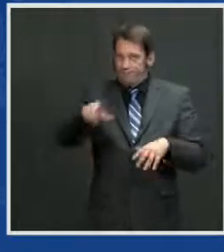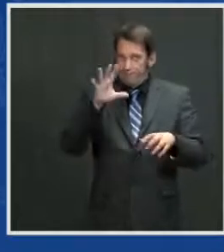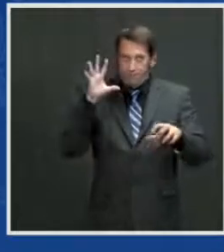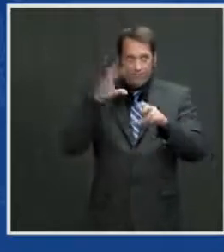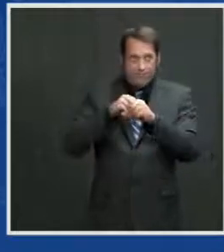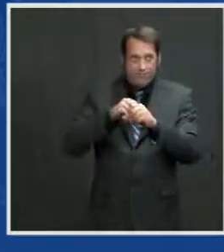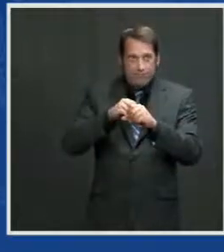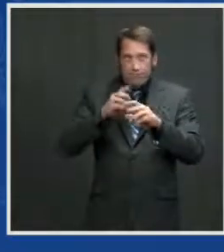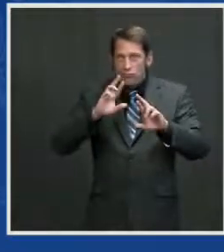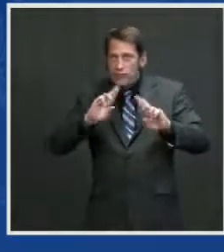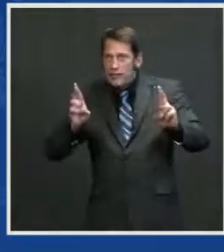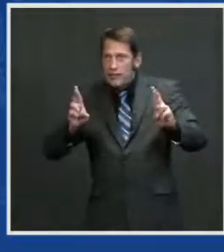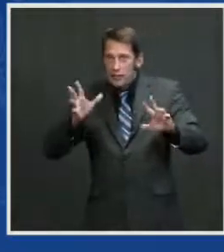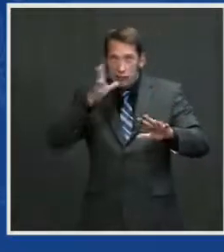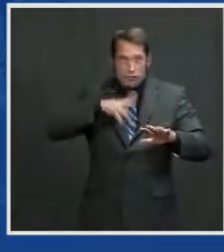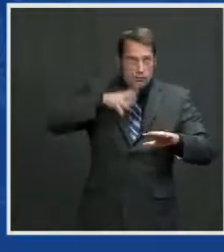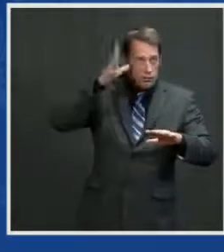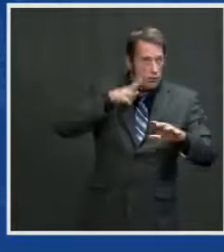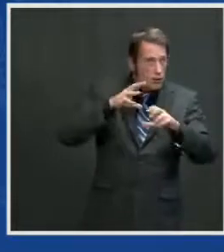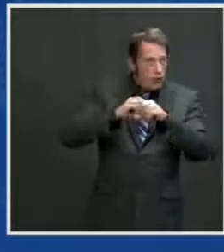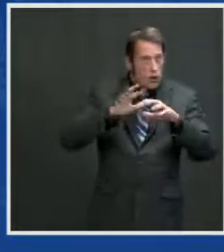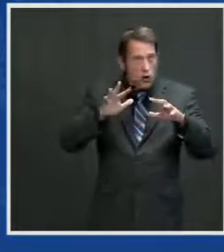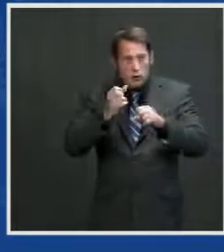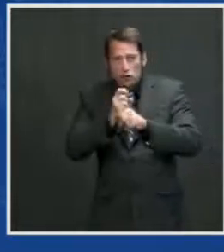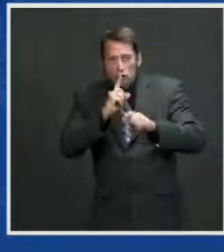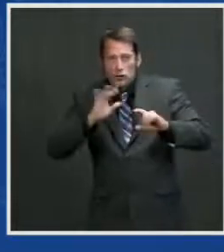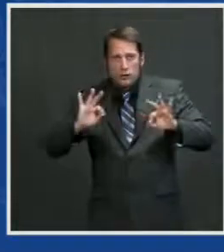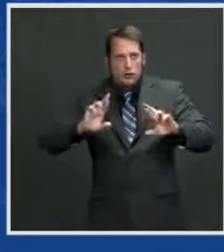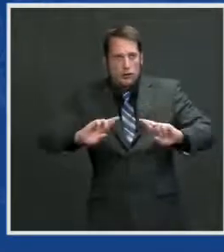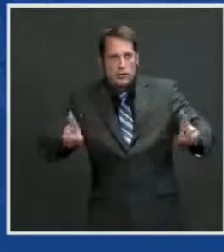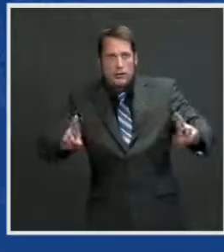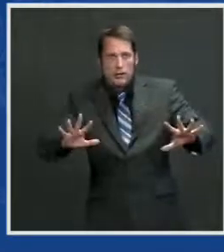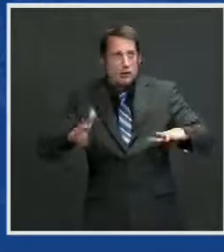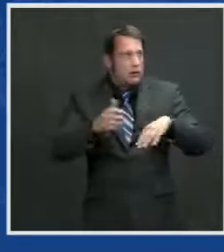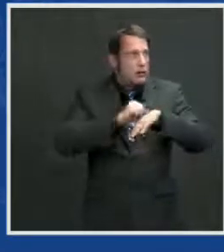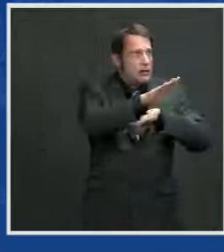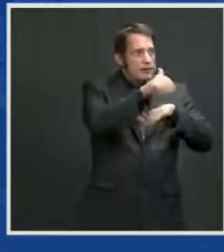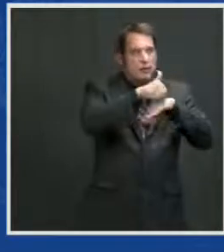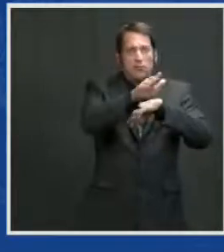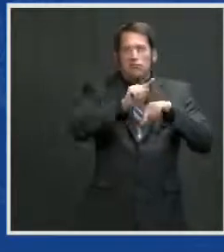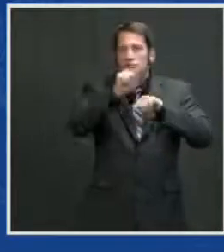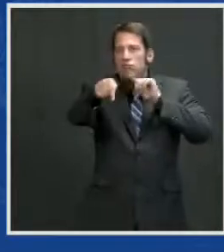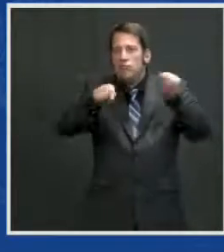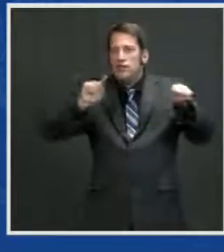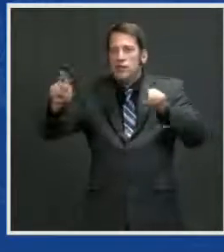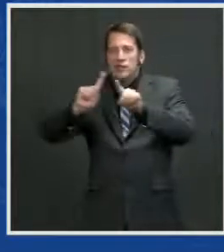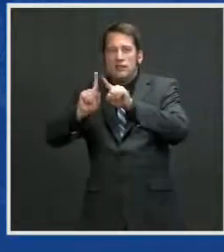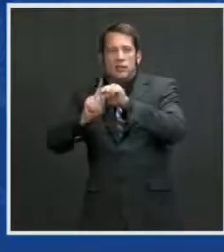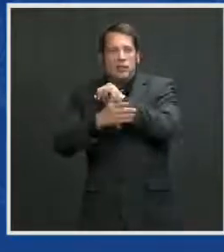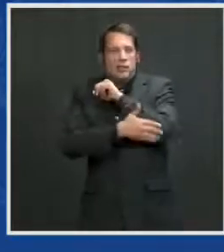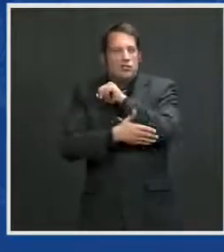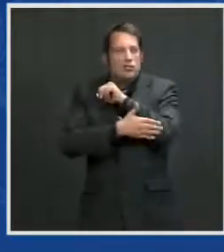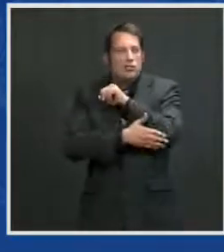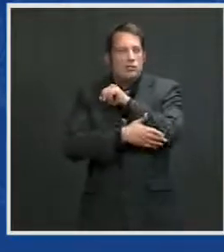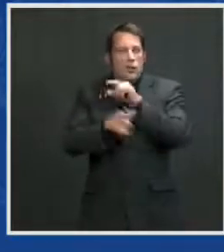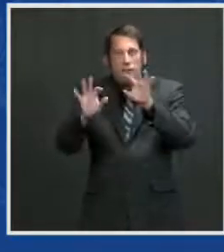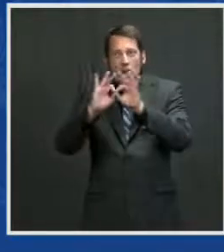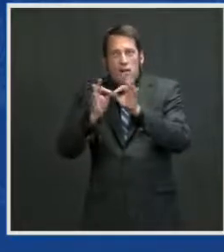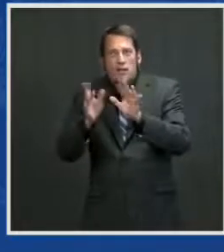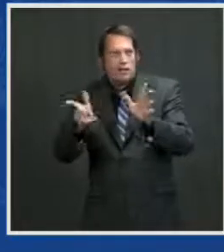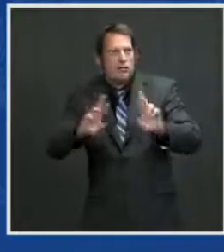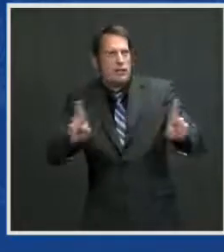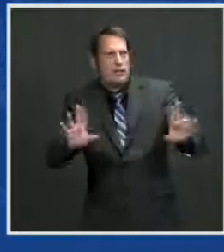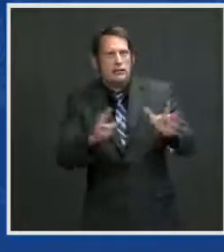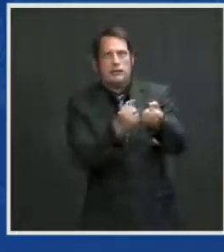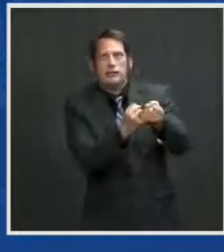deployed and when you come home. And now that I have the incredible honor of serving as your Commander-in-Chief,